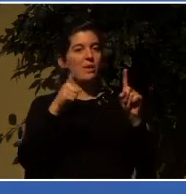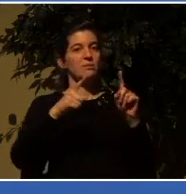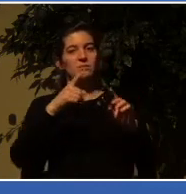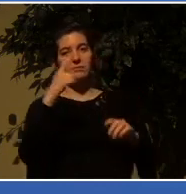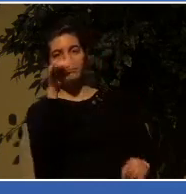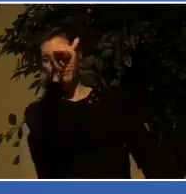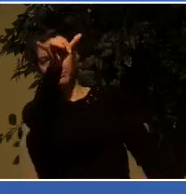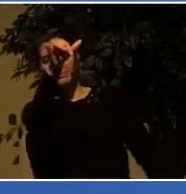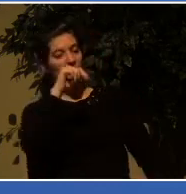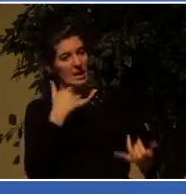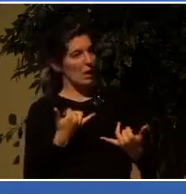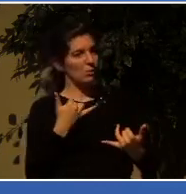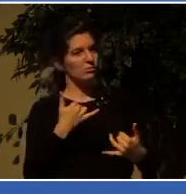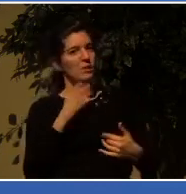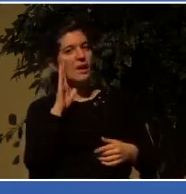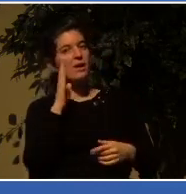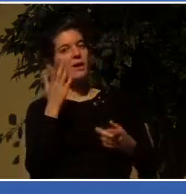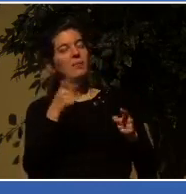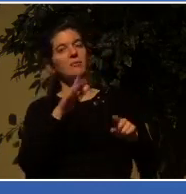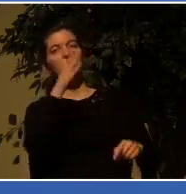age to come